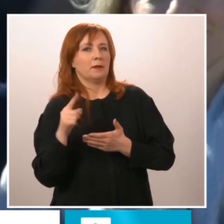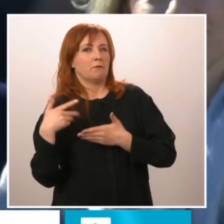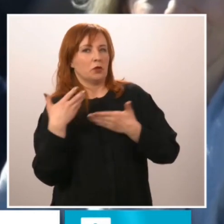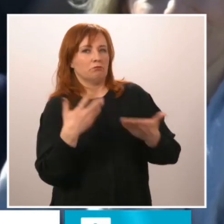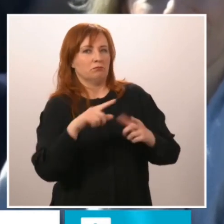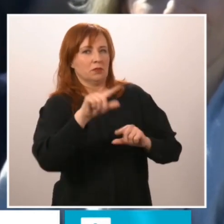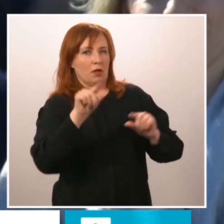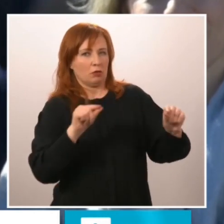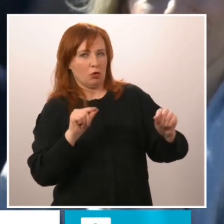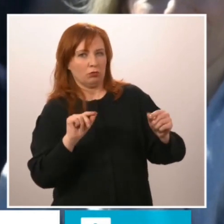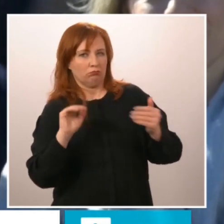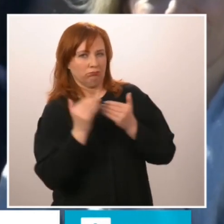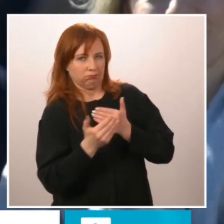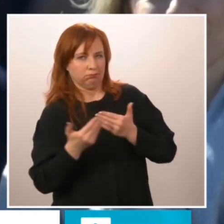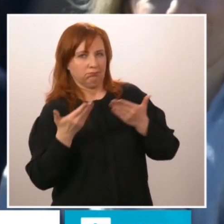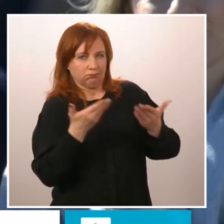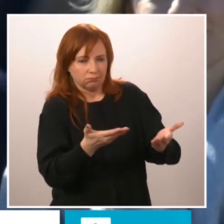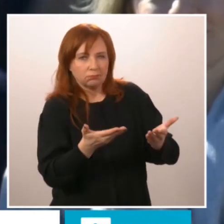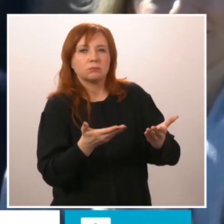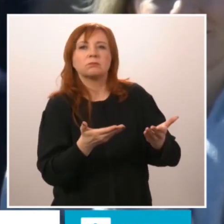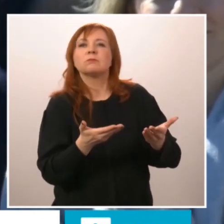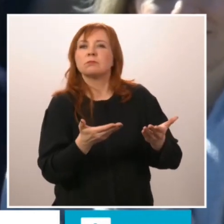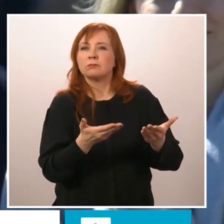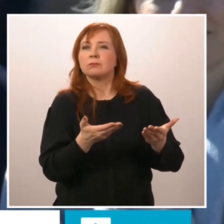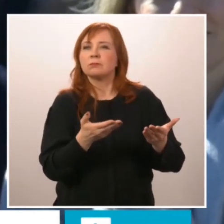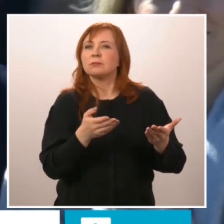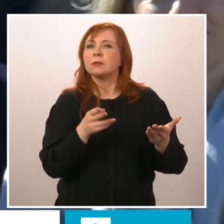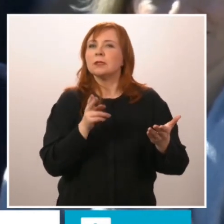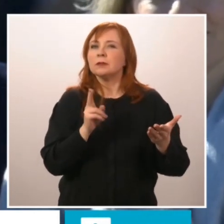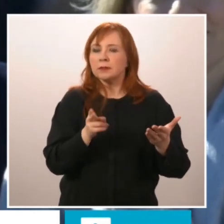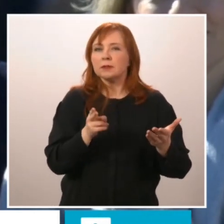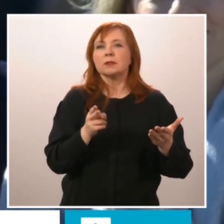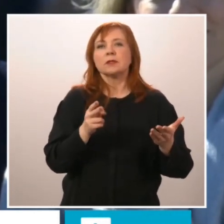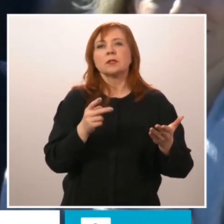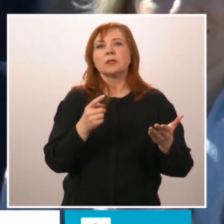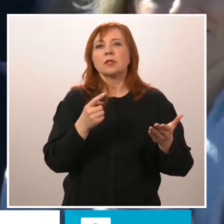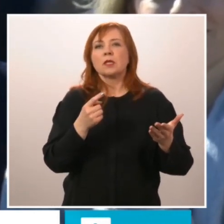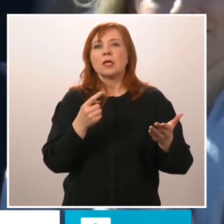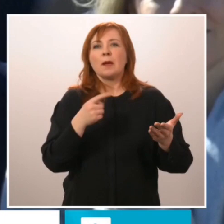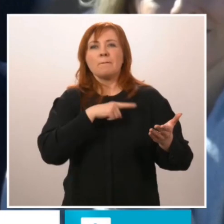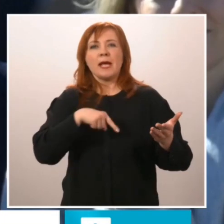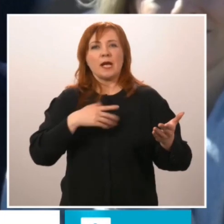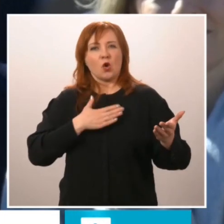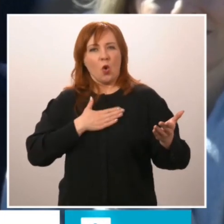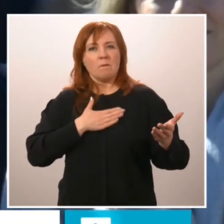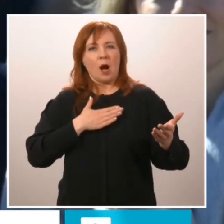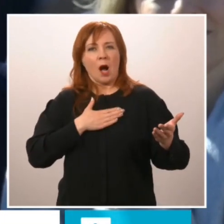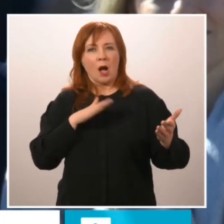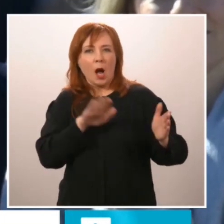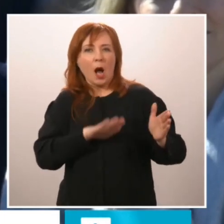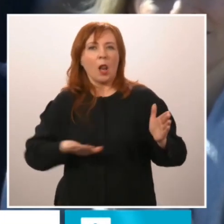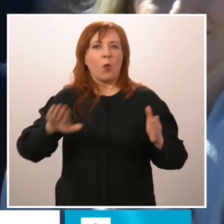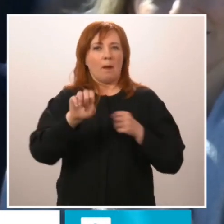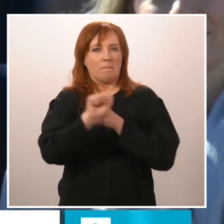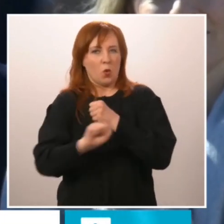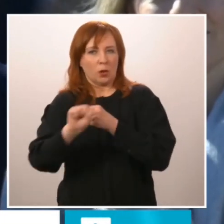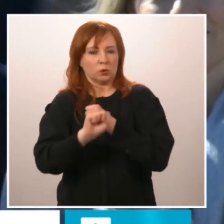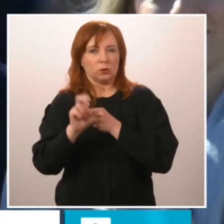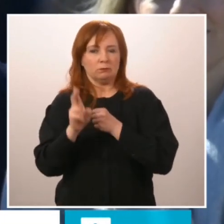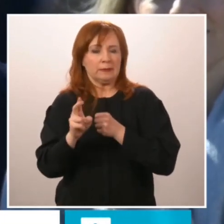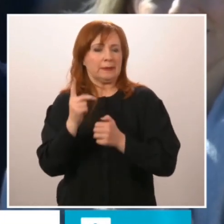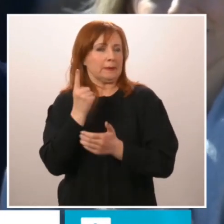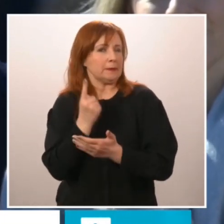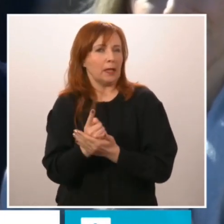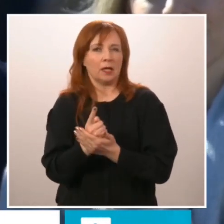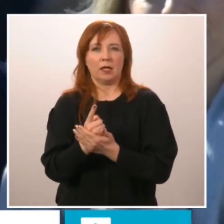and defense is built on the security and defense of our own territory. In